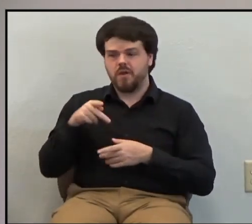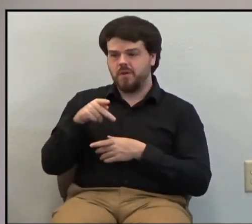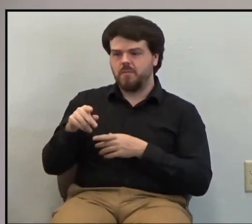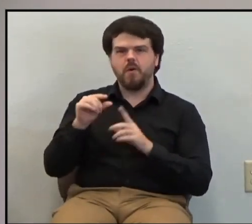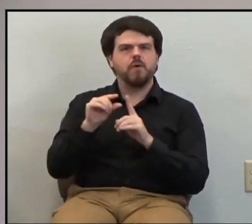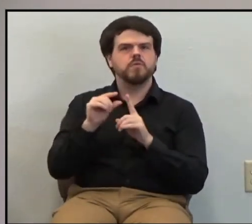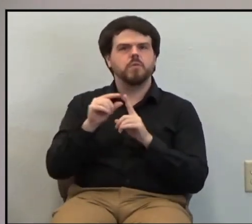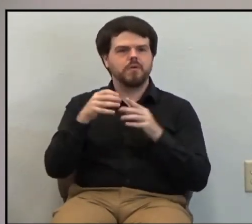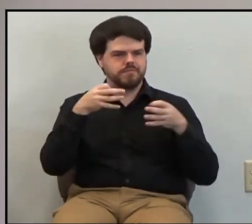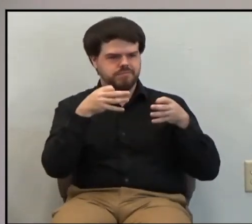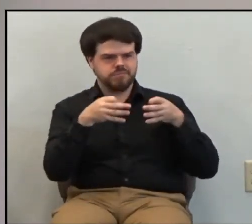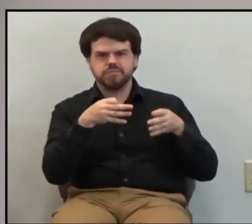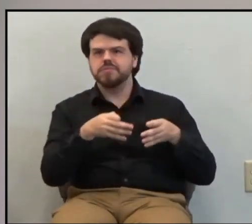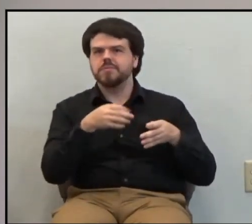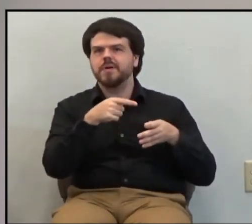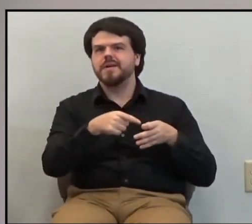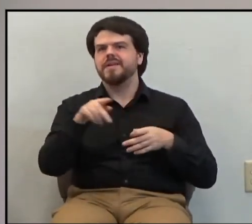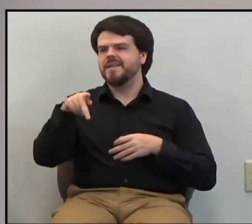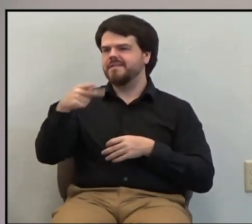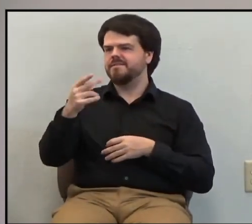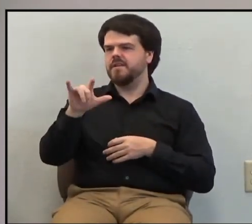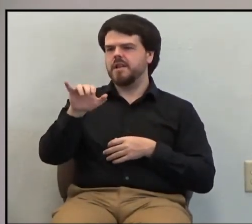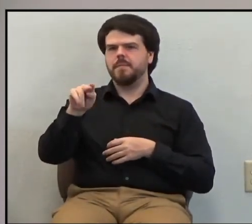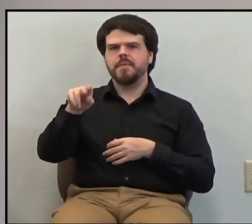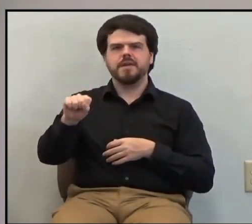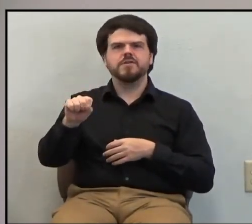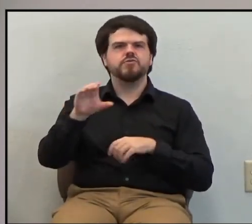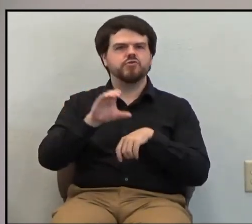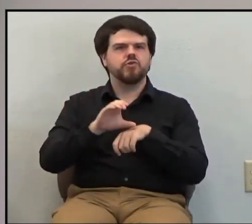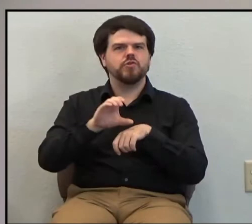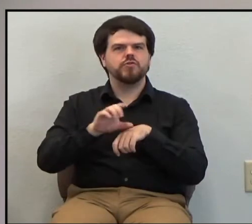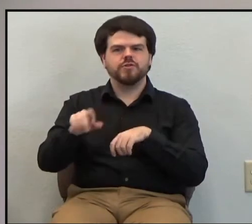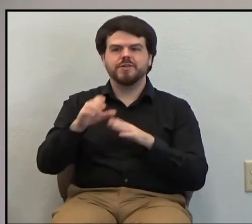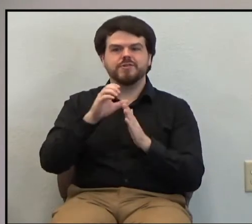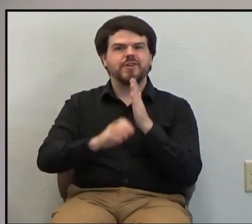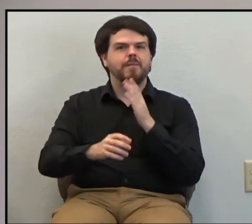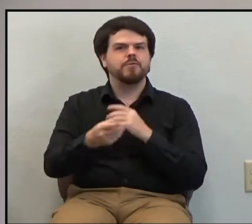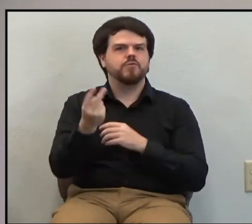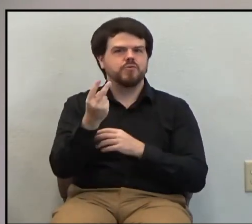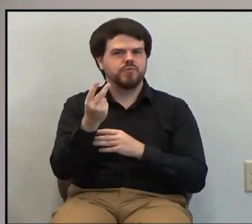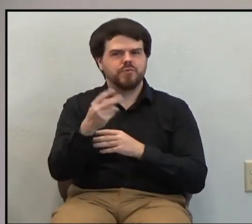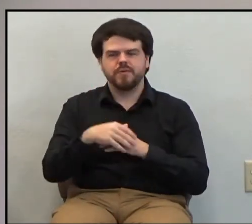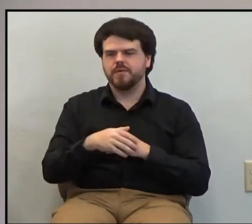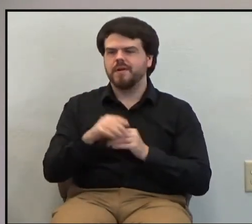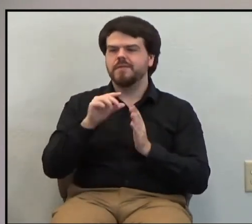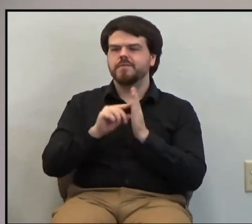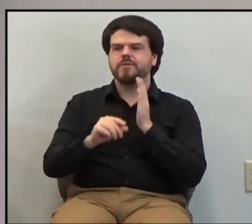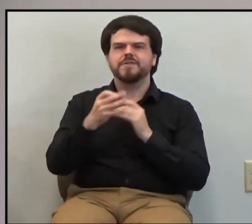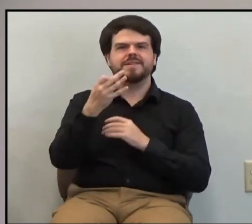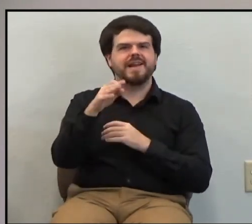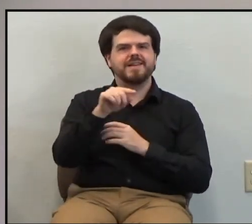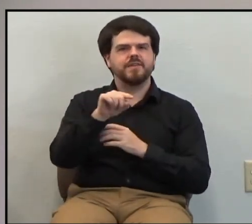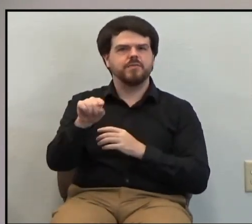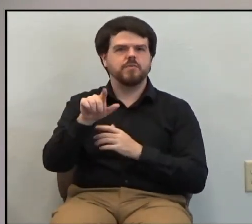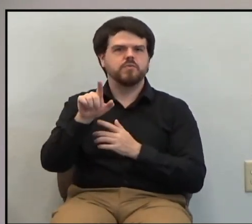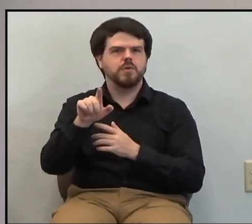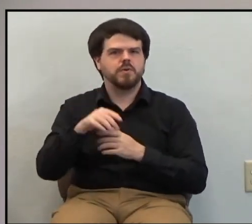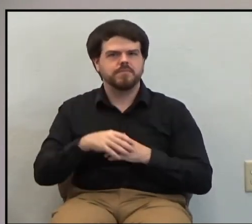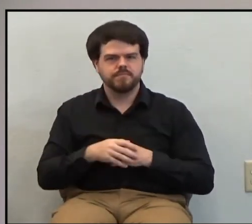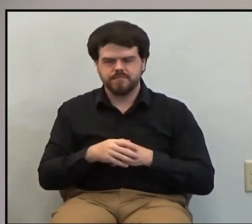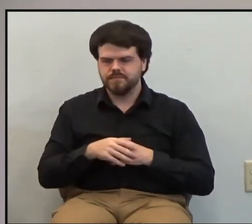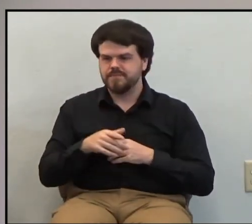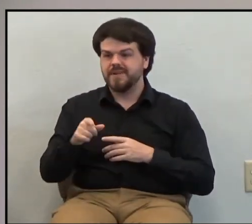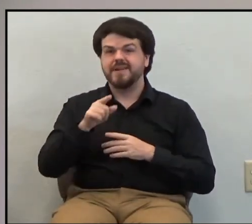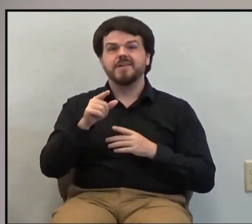Philippian church in his letter to them, chapter 2, verses 19 through 21. Here